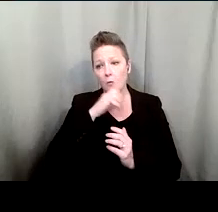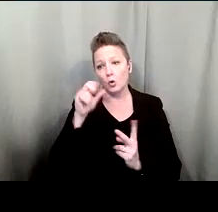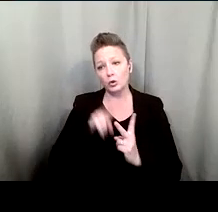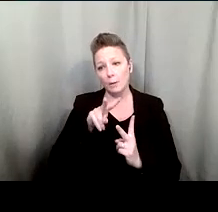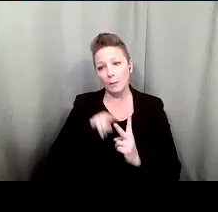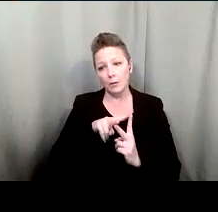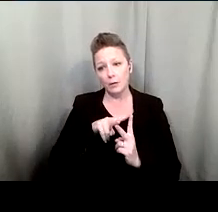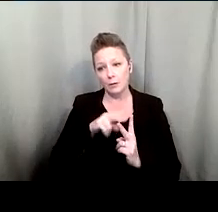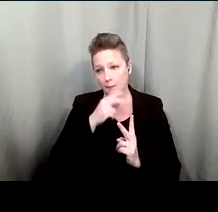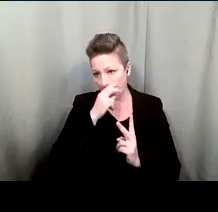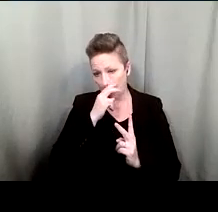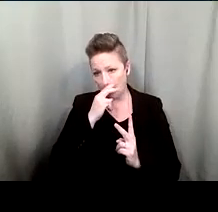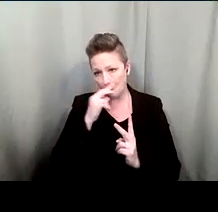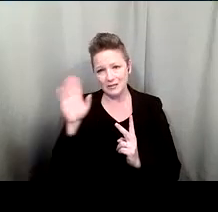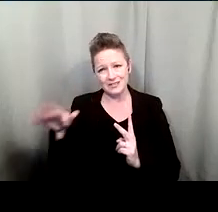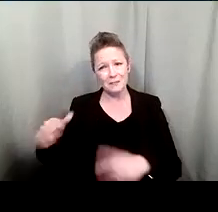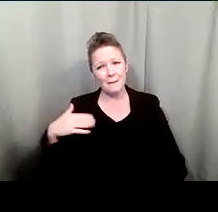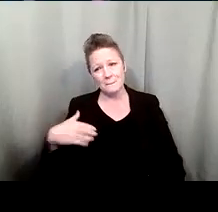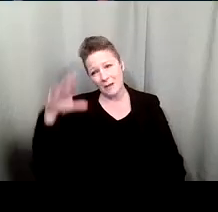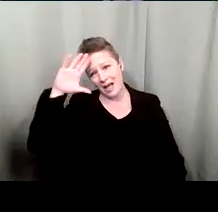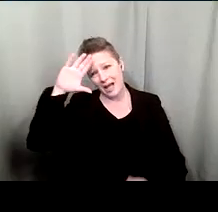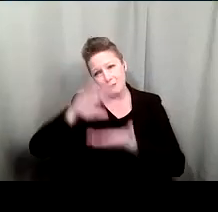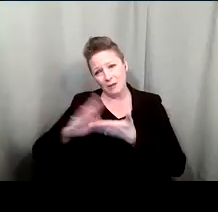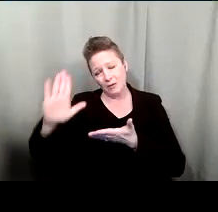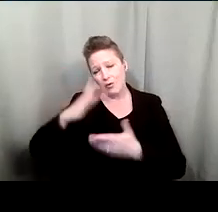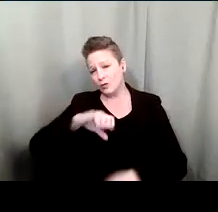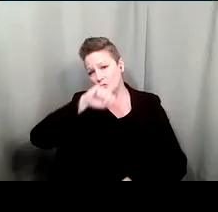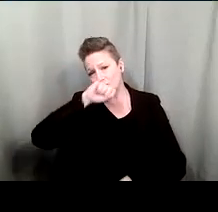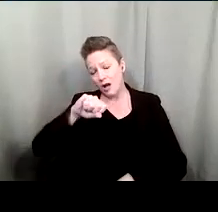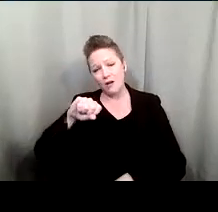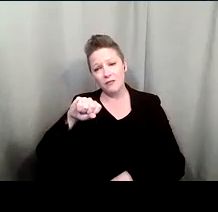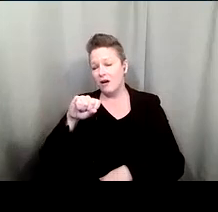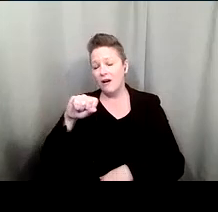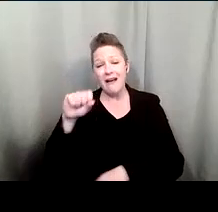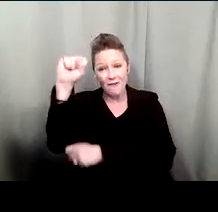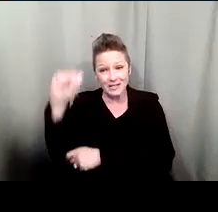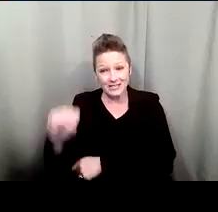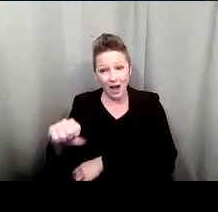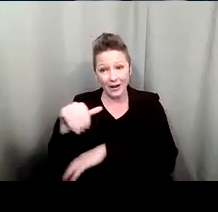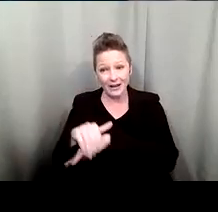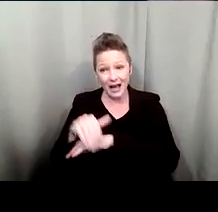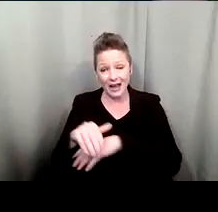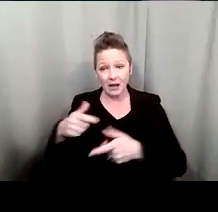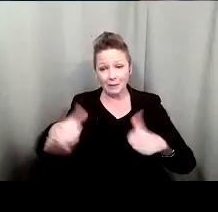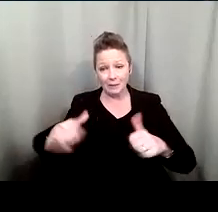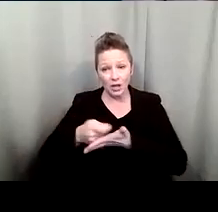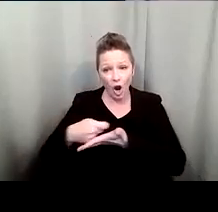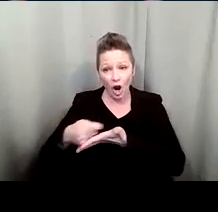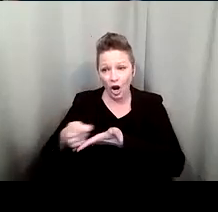and well my husband used to like play cards every saturday night it was so much fun play cards and